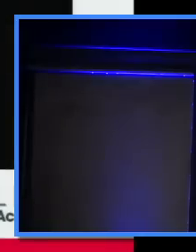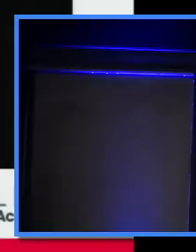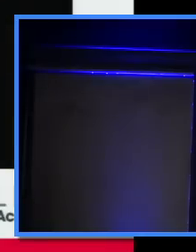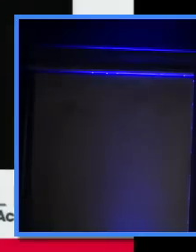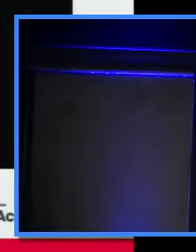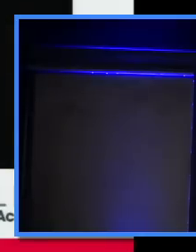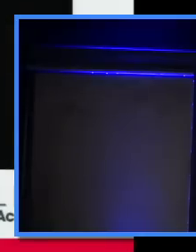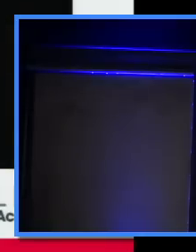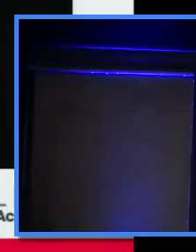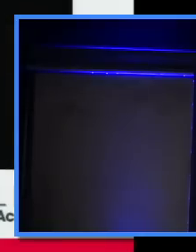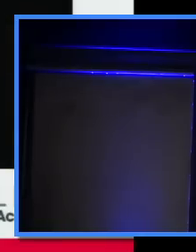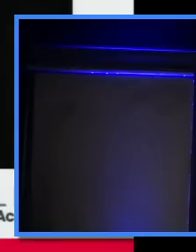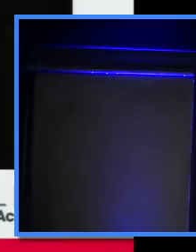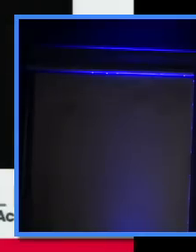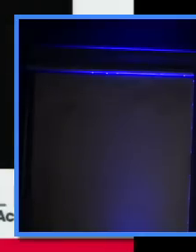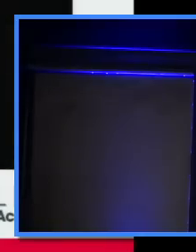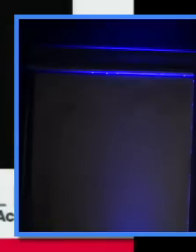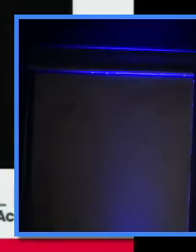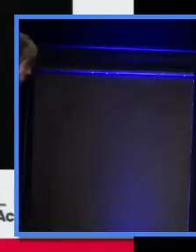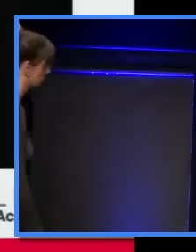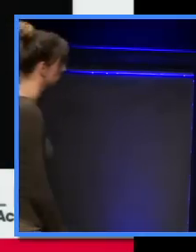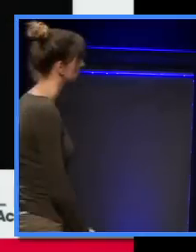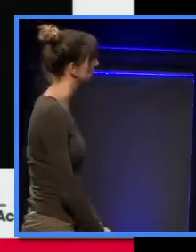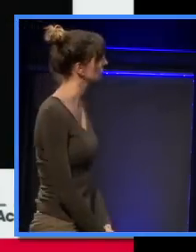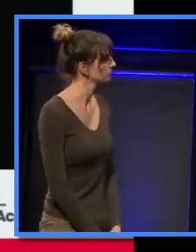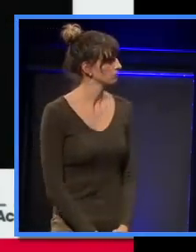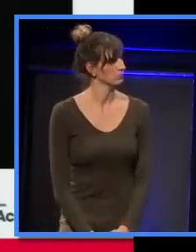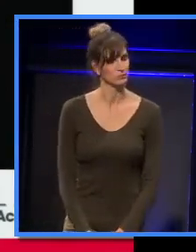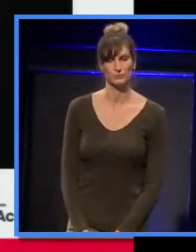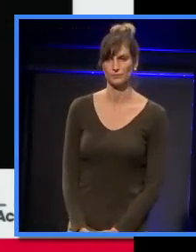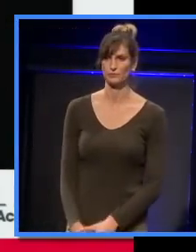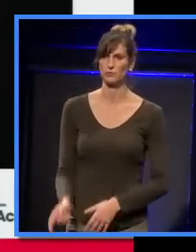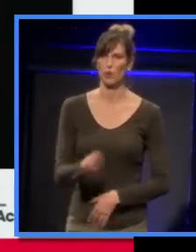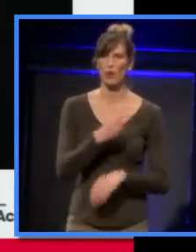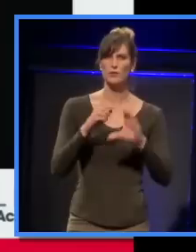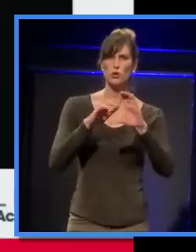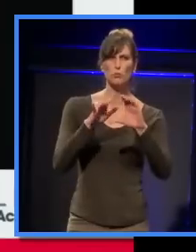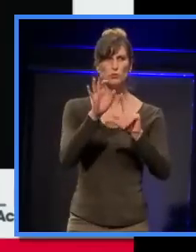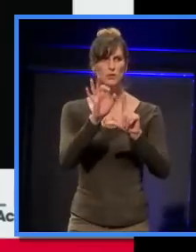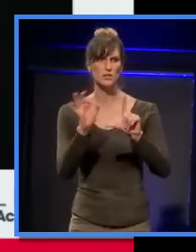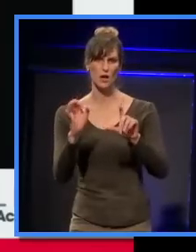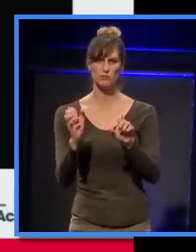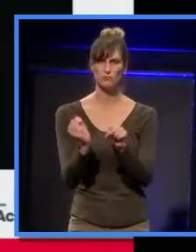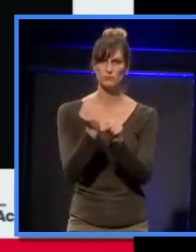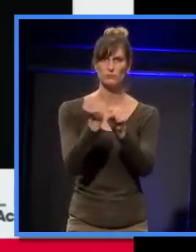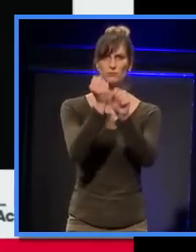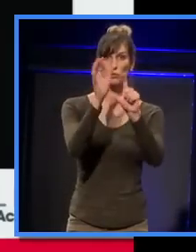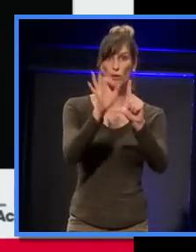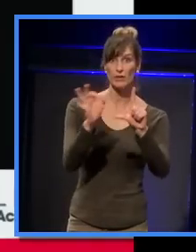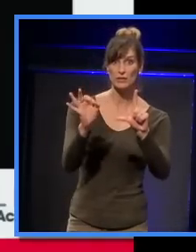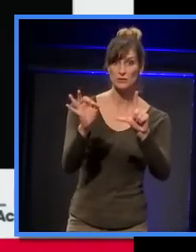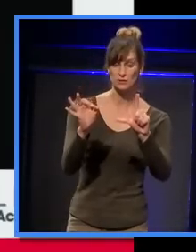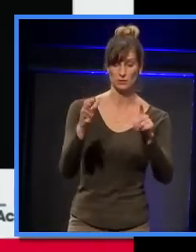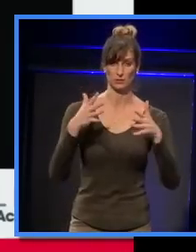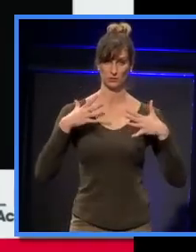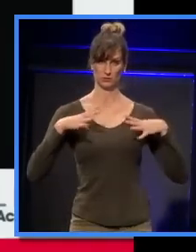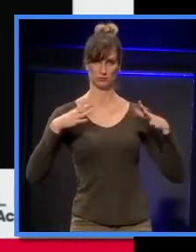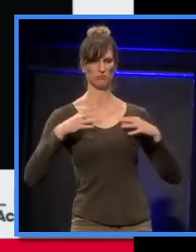So, I think we had nothing to do with the computer rendering and the video, but a pretty impressive effort after